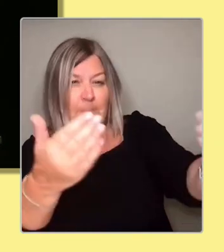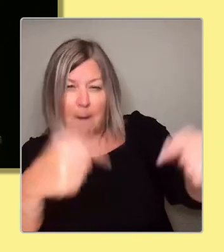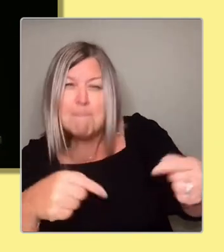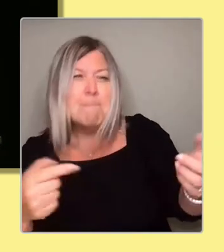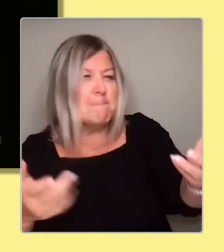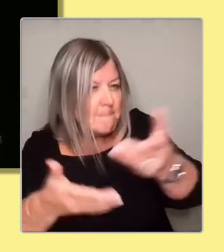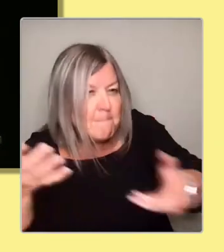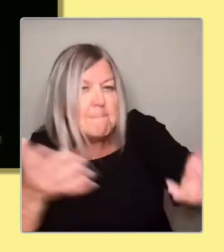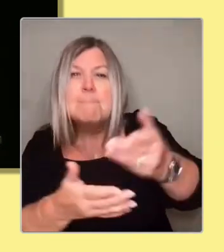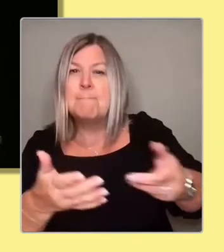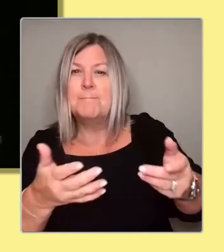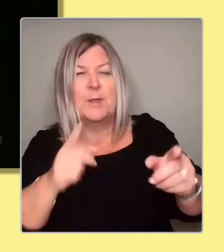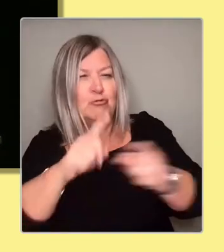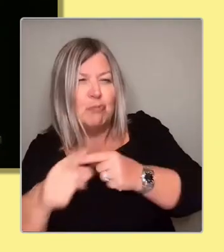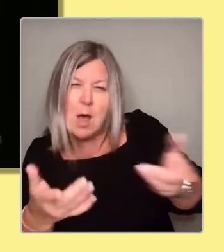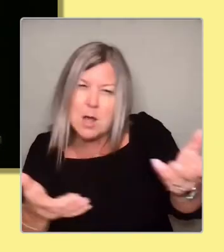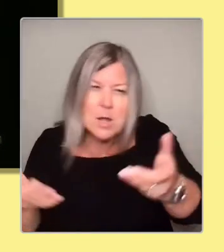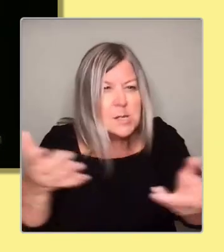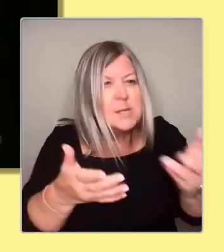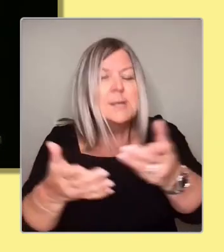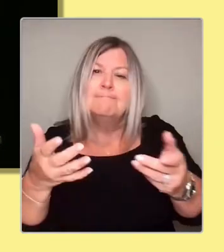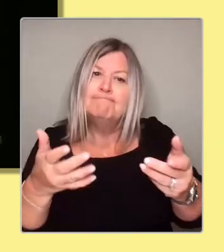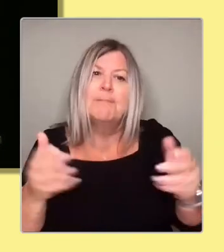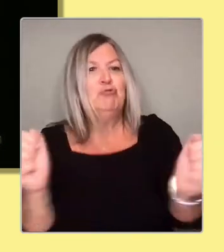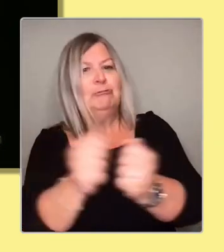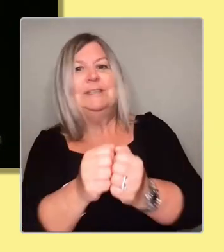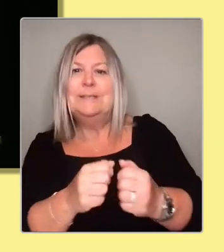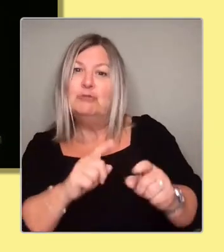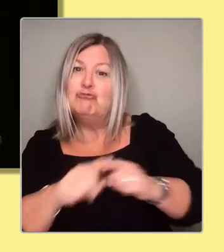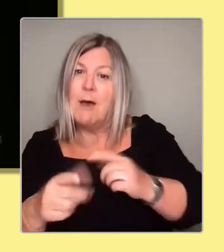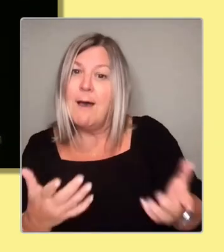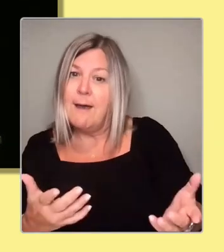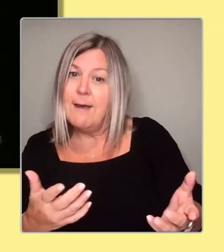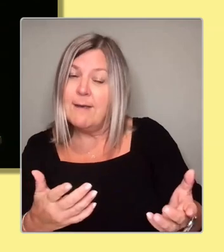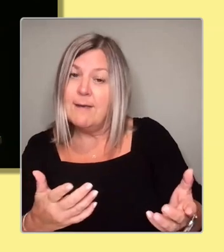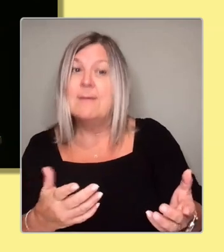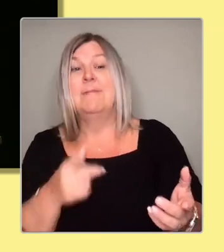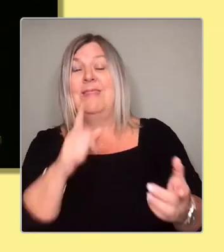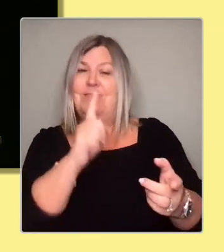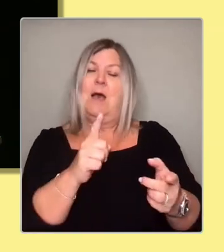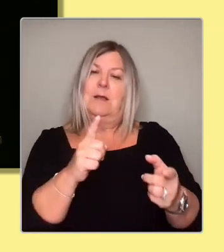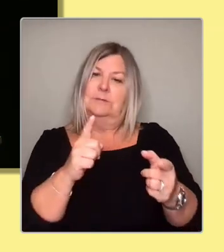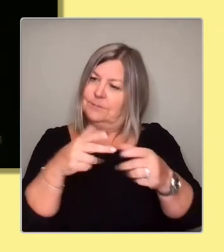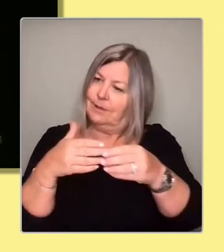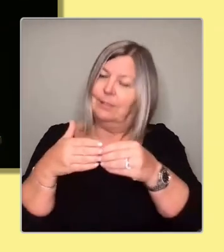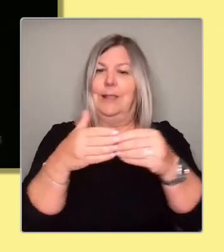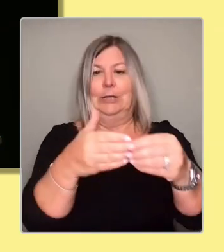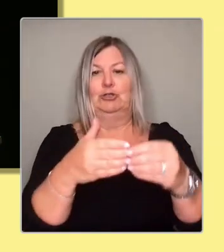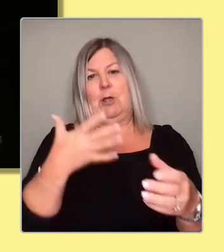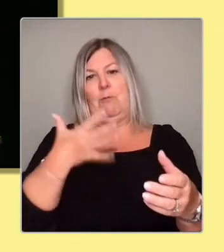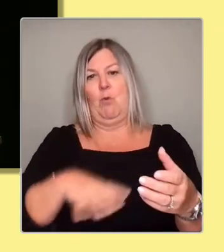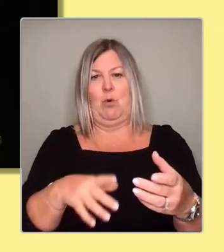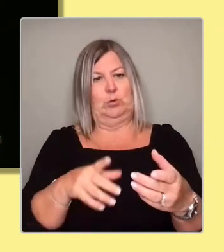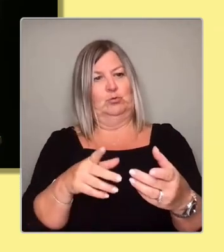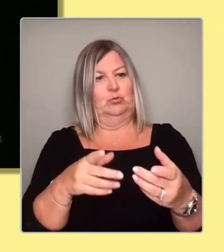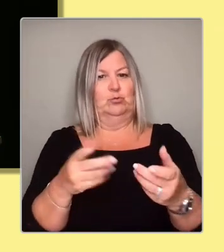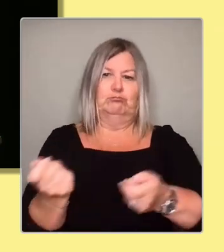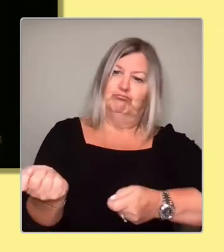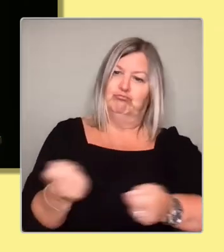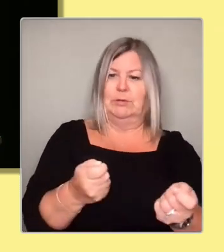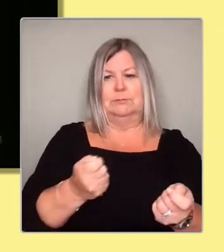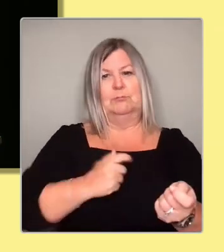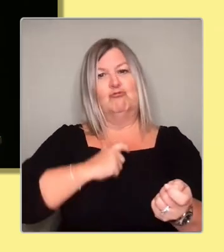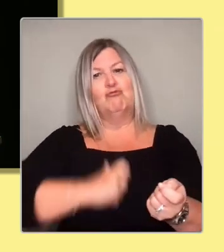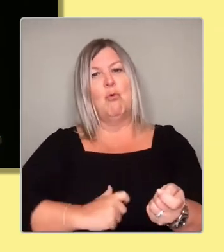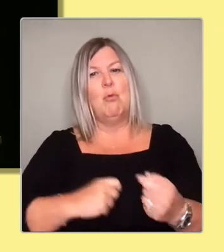where necessary. And that's the type of leadership I would hope to bring as First Minister. So I believe I have the vision.